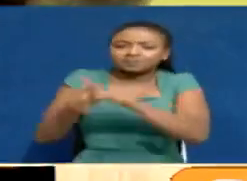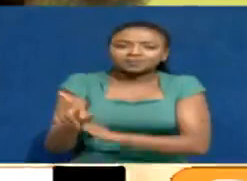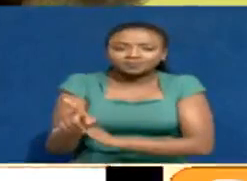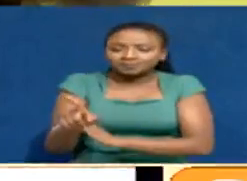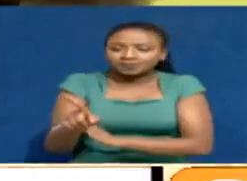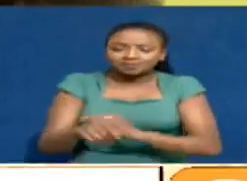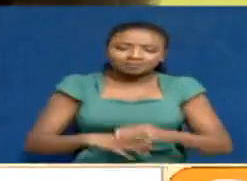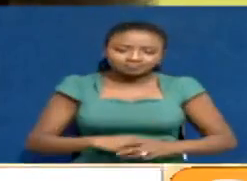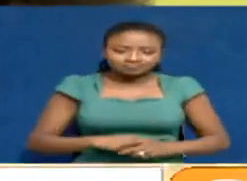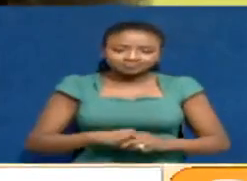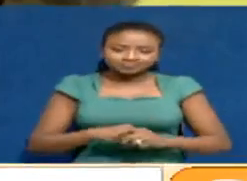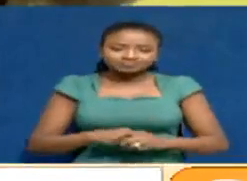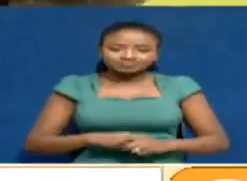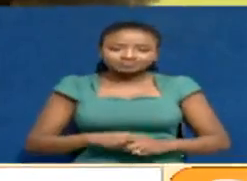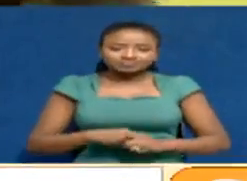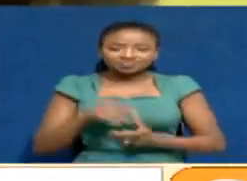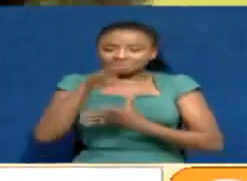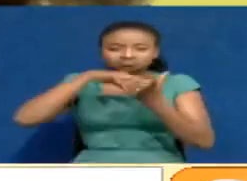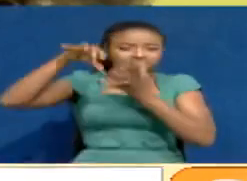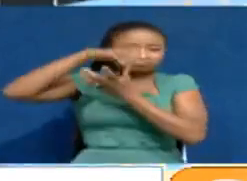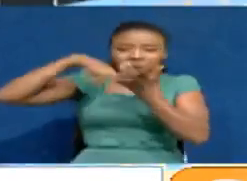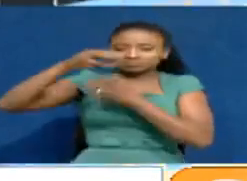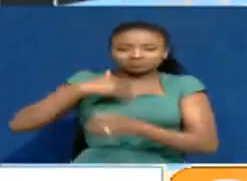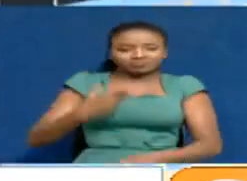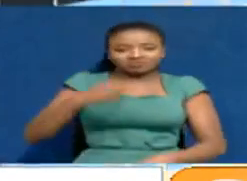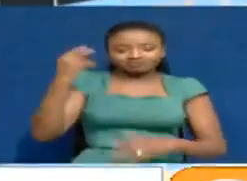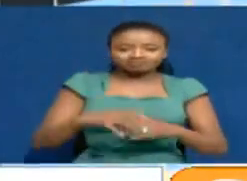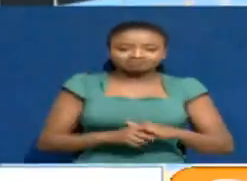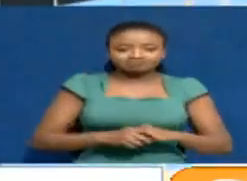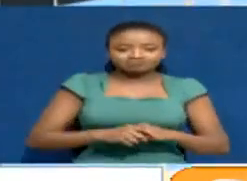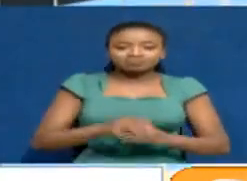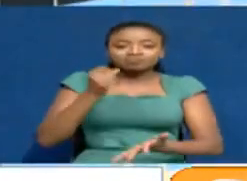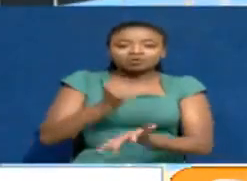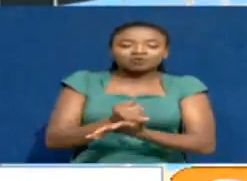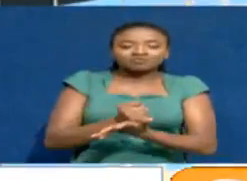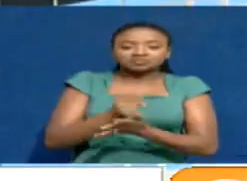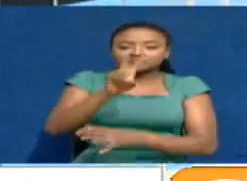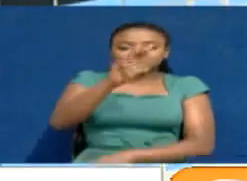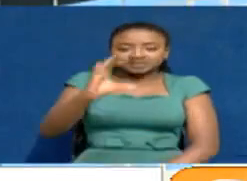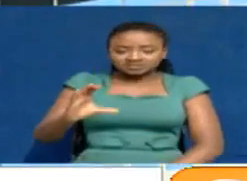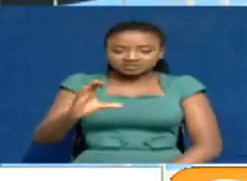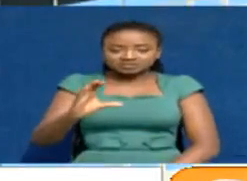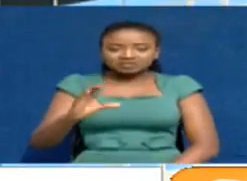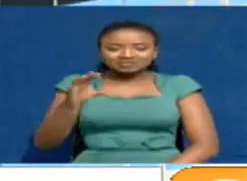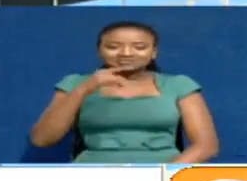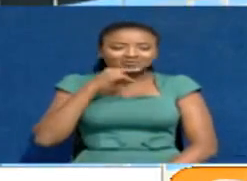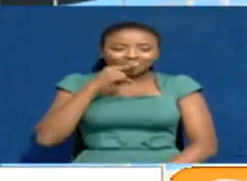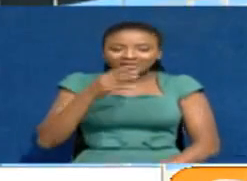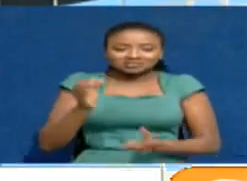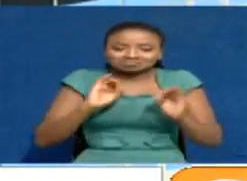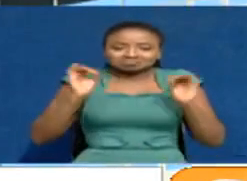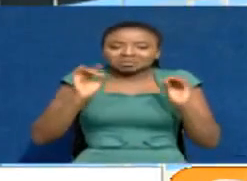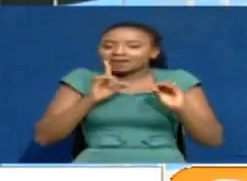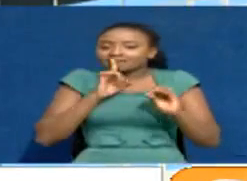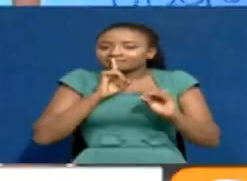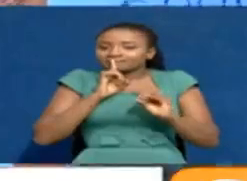studies as a student? It's utter confusion, it's utter chaos. The Office of the Vice-Chancellor failed to comment on accusations of flouting